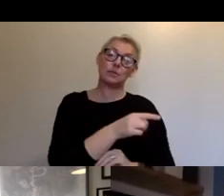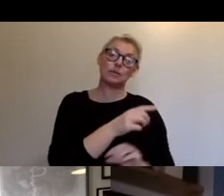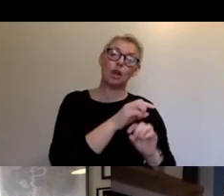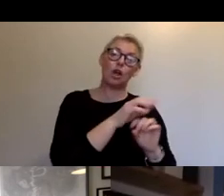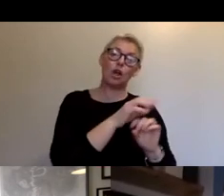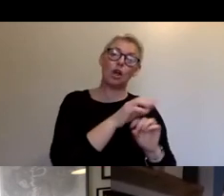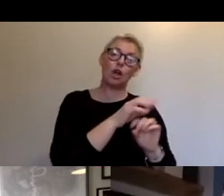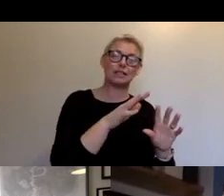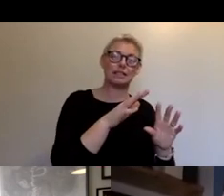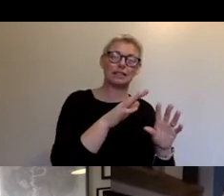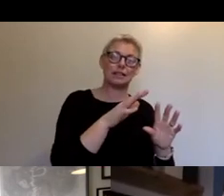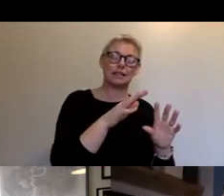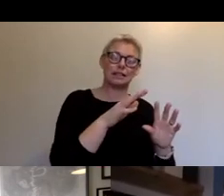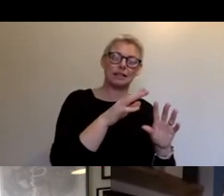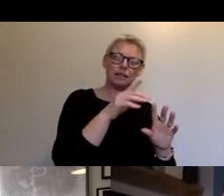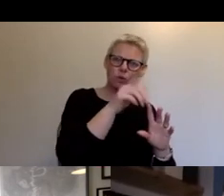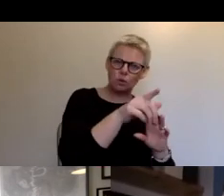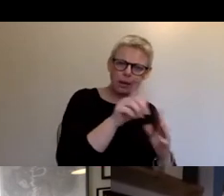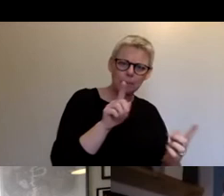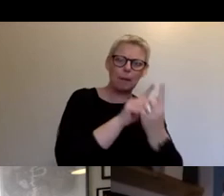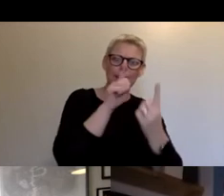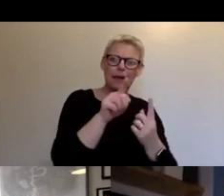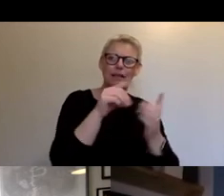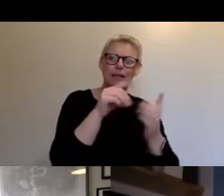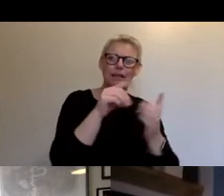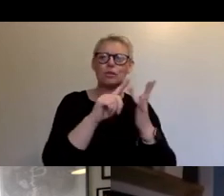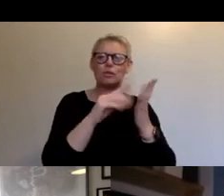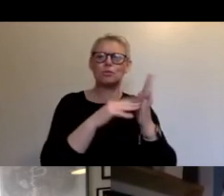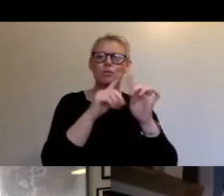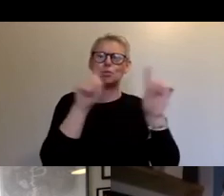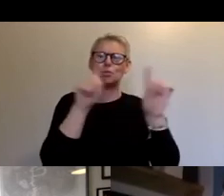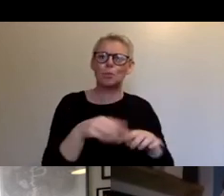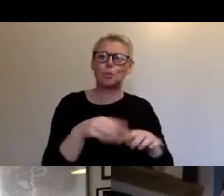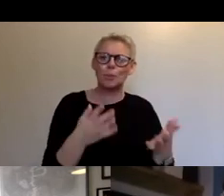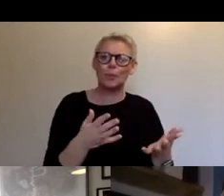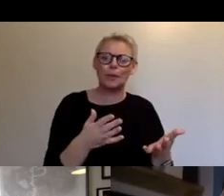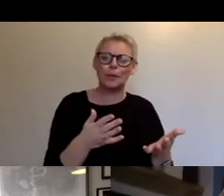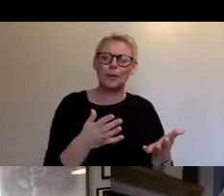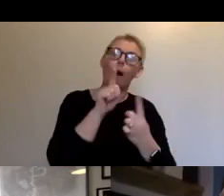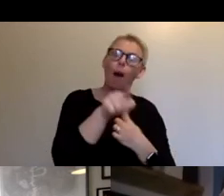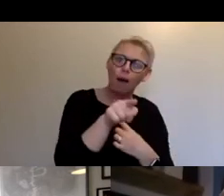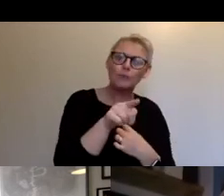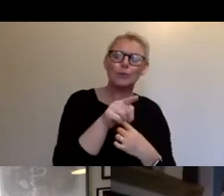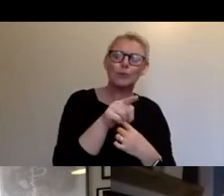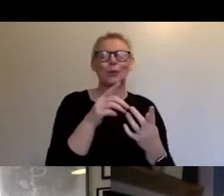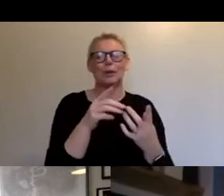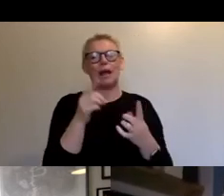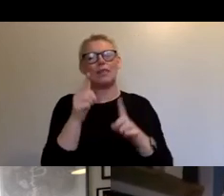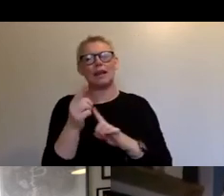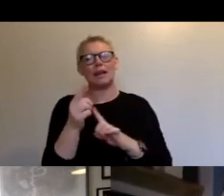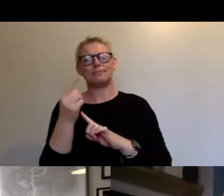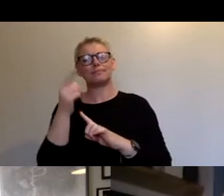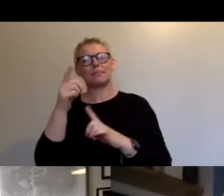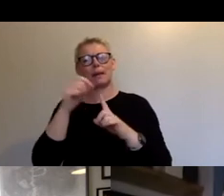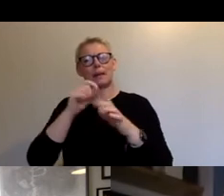into people and going, Oh, well, hang on your, your, And I mean, uh, last night, the, the, the pixel shed that, uh,